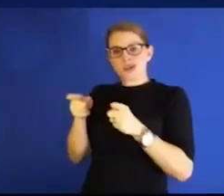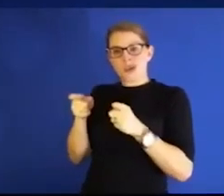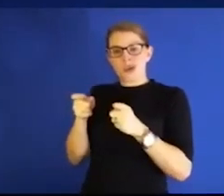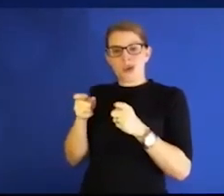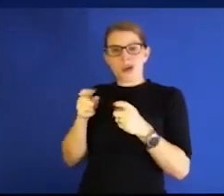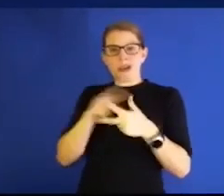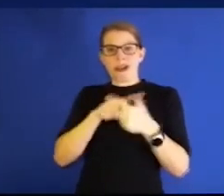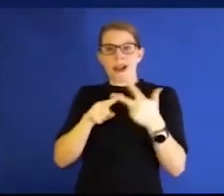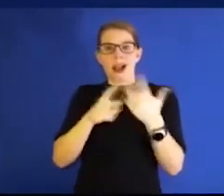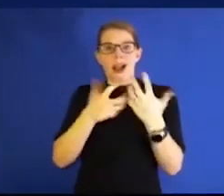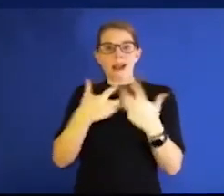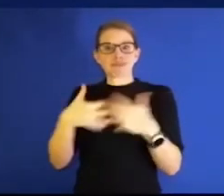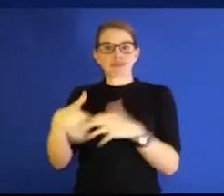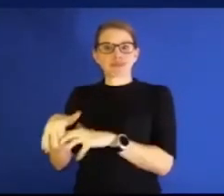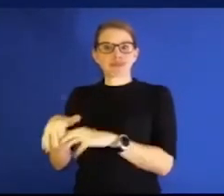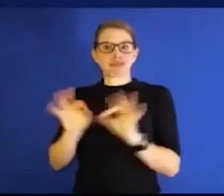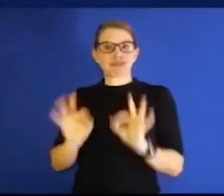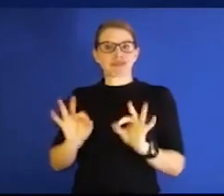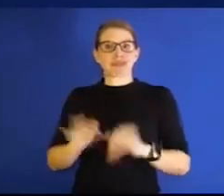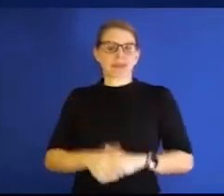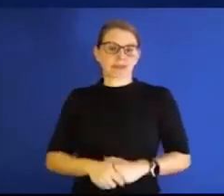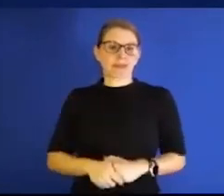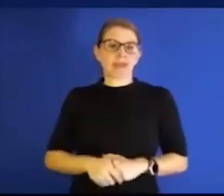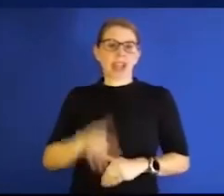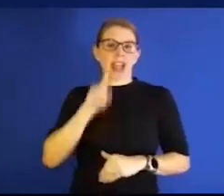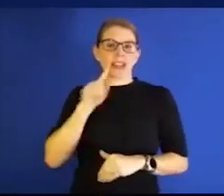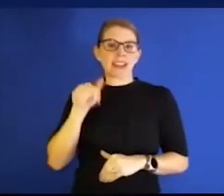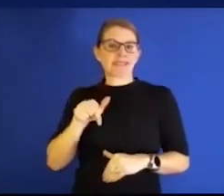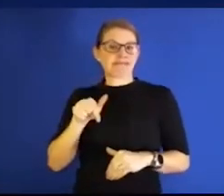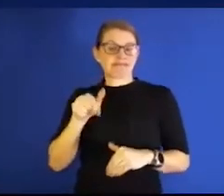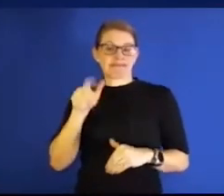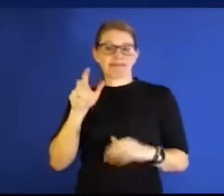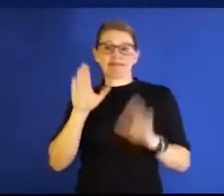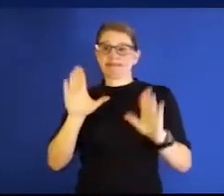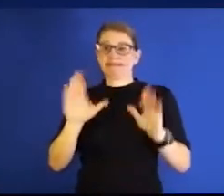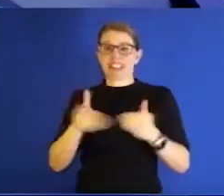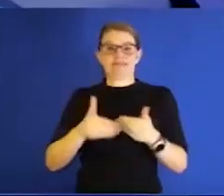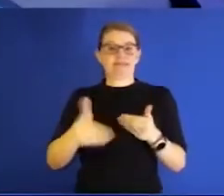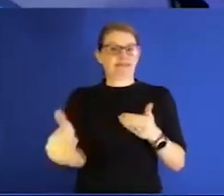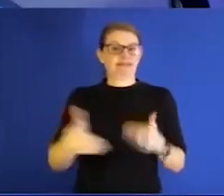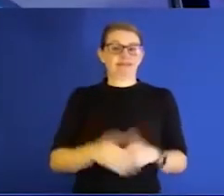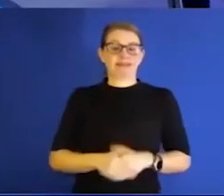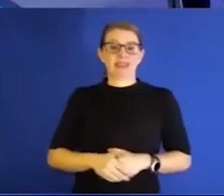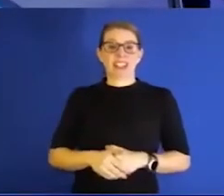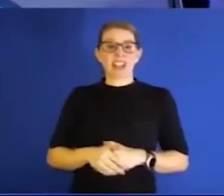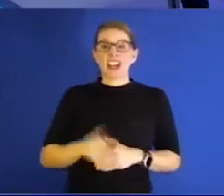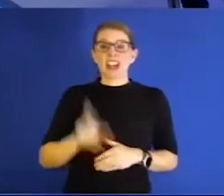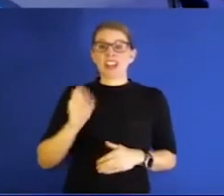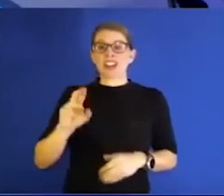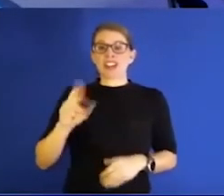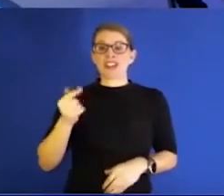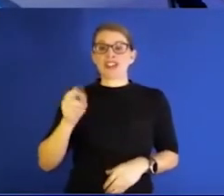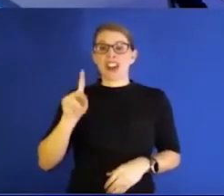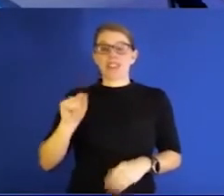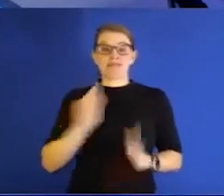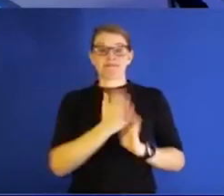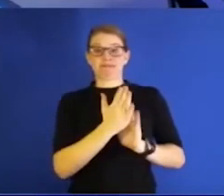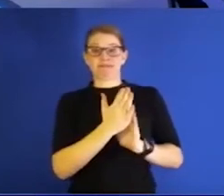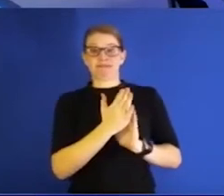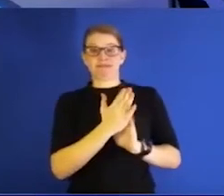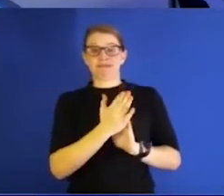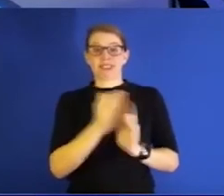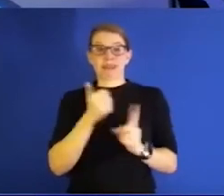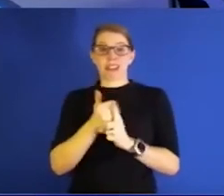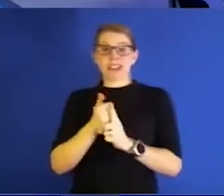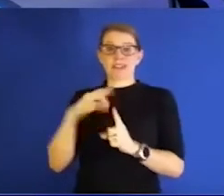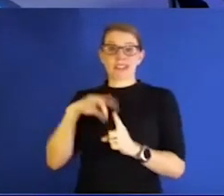out. And I think this is going to be a great chapter in the history of KU. And I think Dr. Gerard should get a lot of credit. He won't give himself credit for it, but I will. But you will. All right, go get to work. And